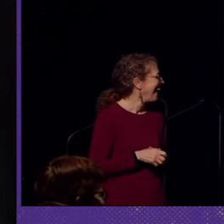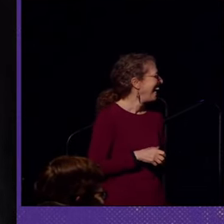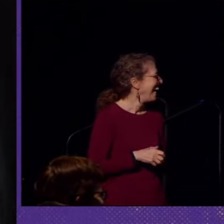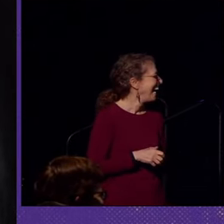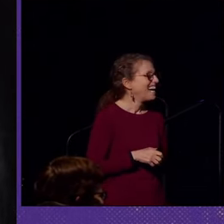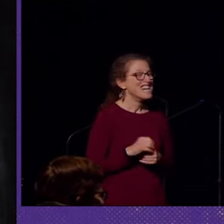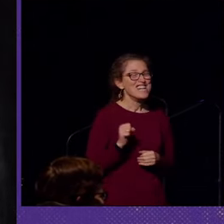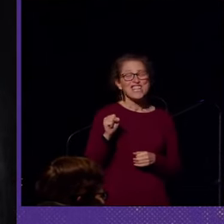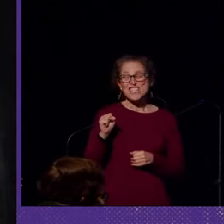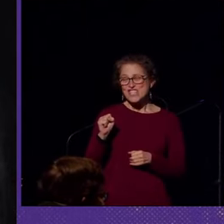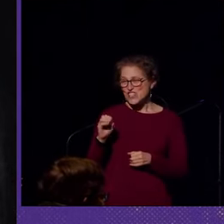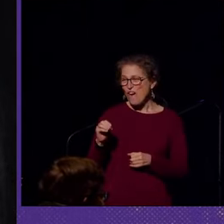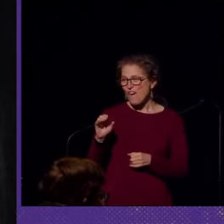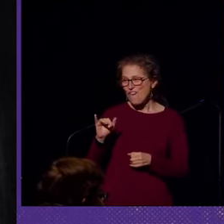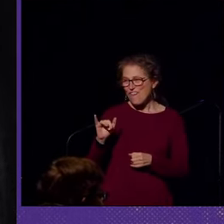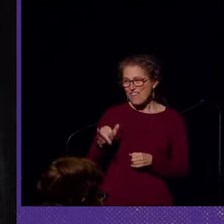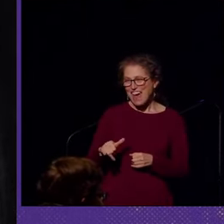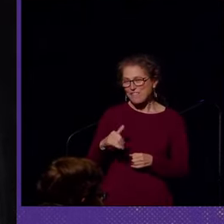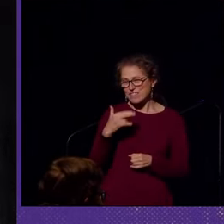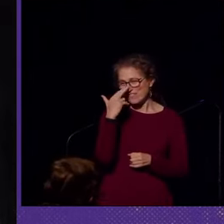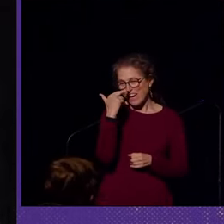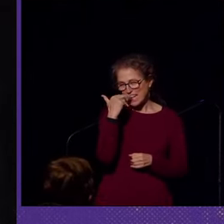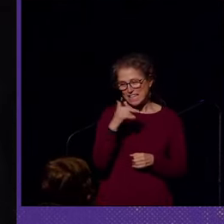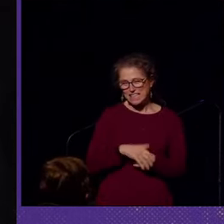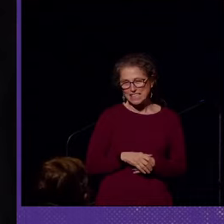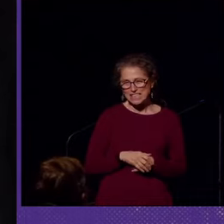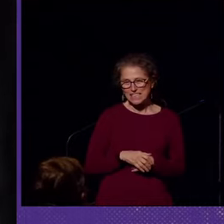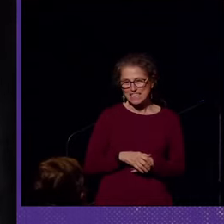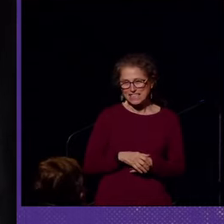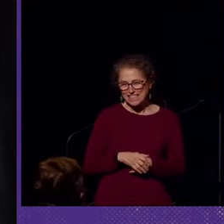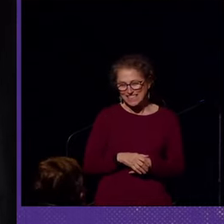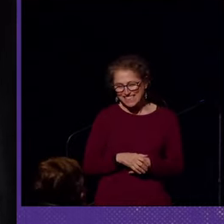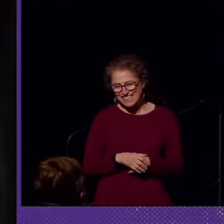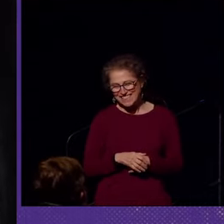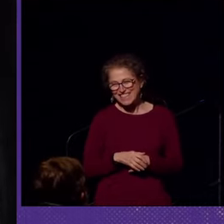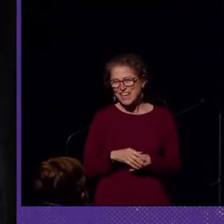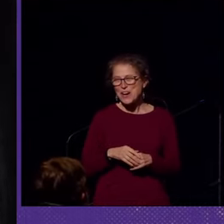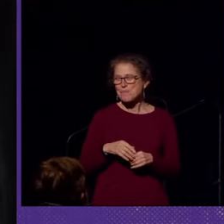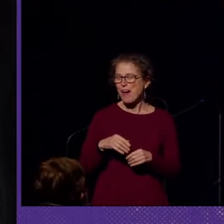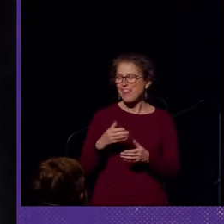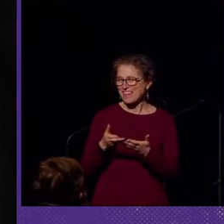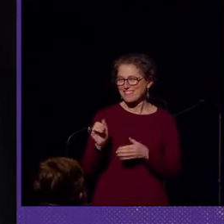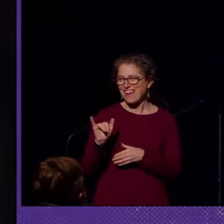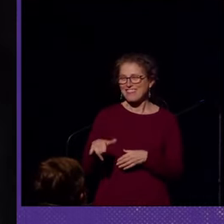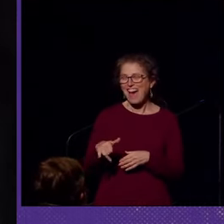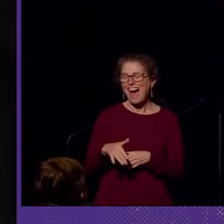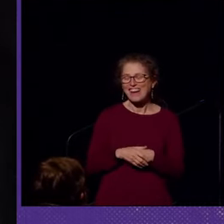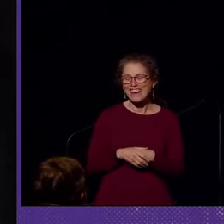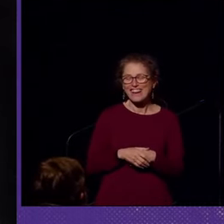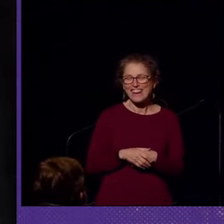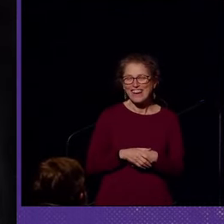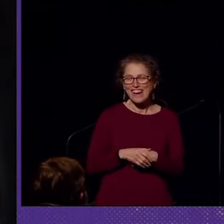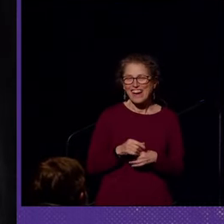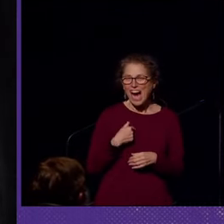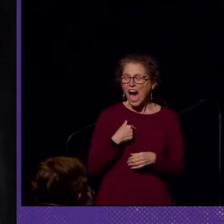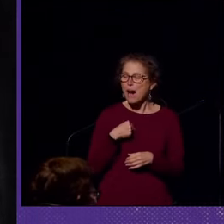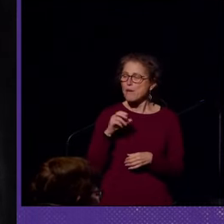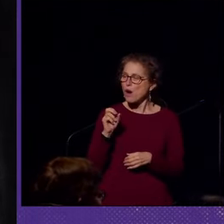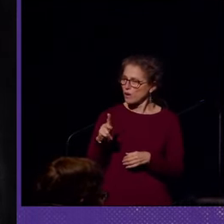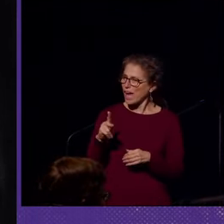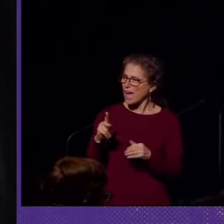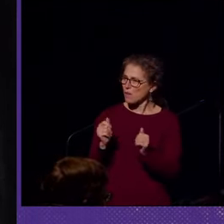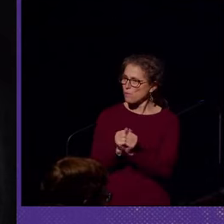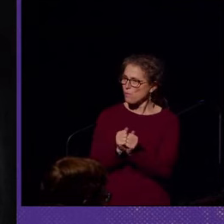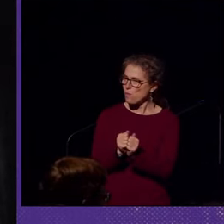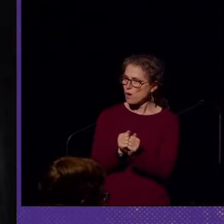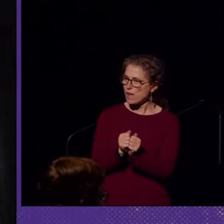So, that was great, that quite funny. But my point being is like that really, like I'm okay with